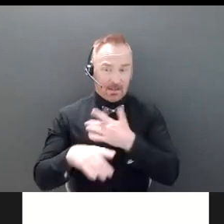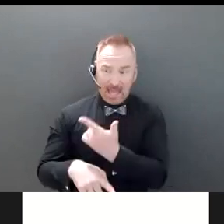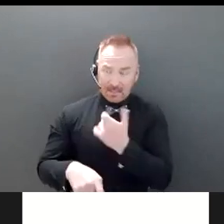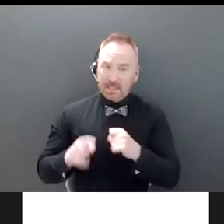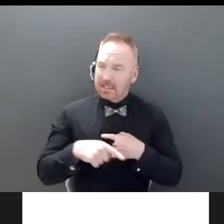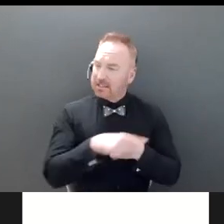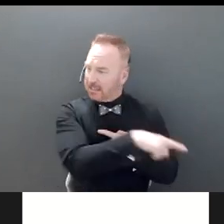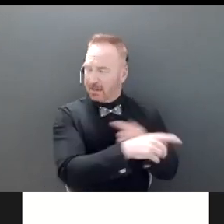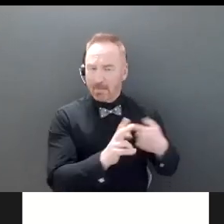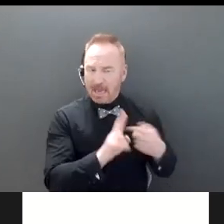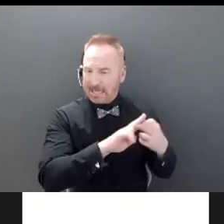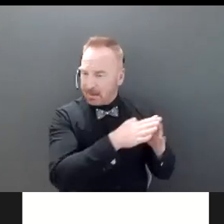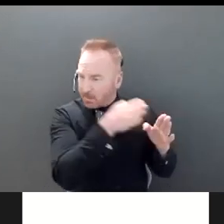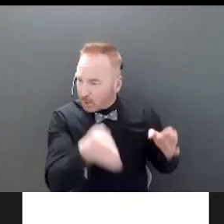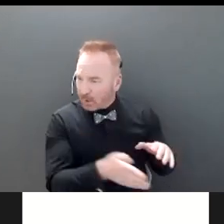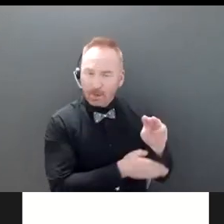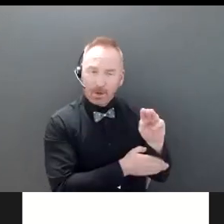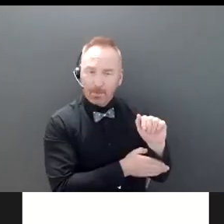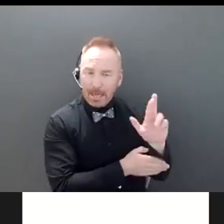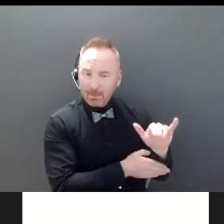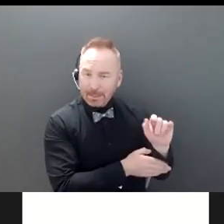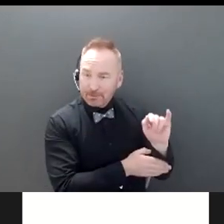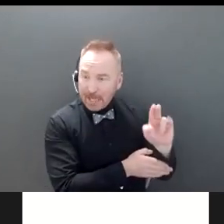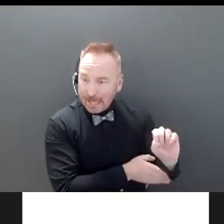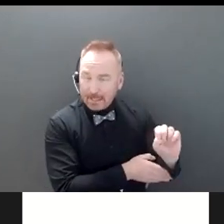So, the advisor knows, right? So, it was a great question.